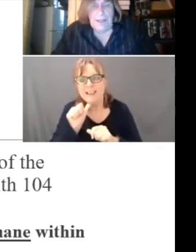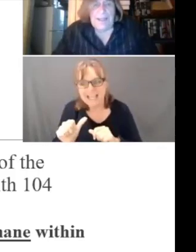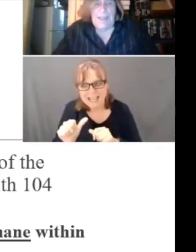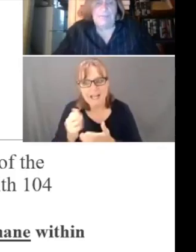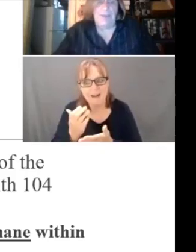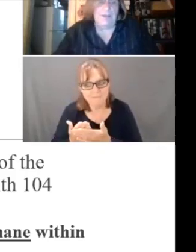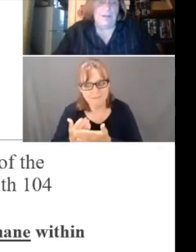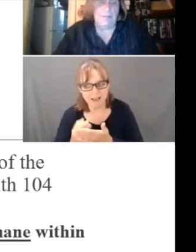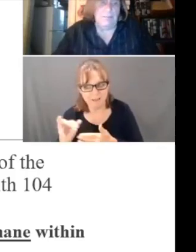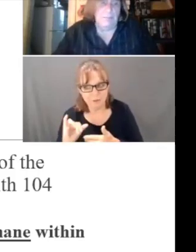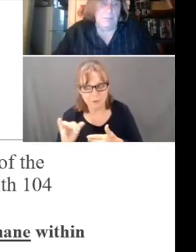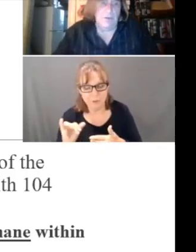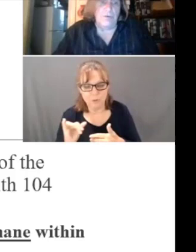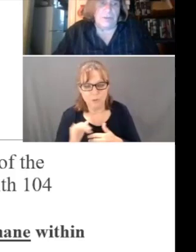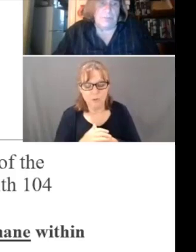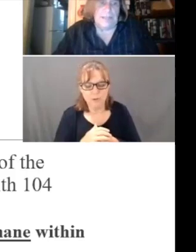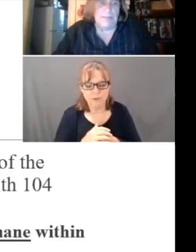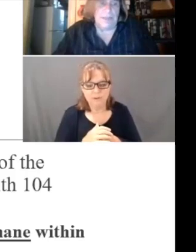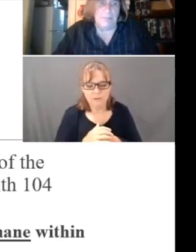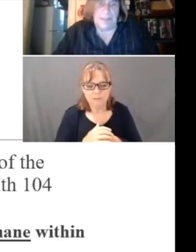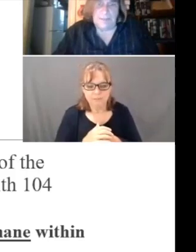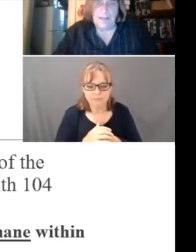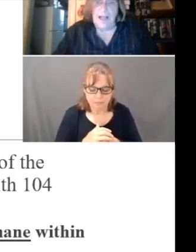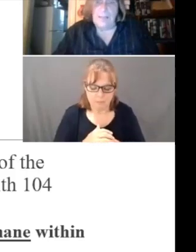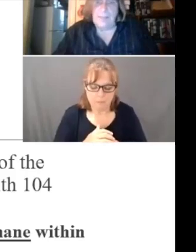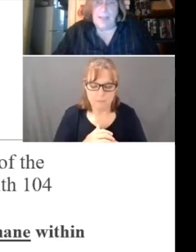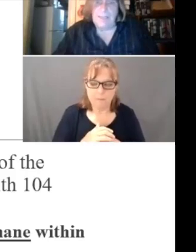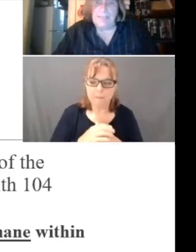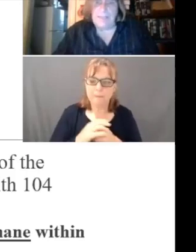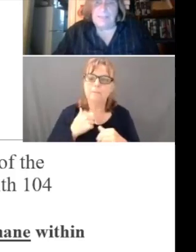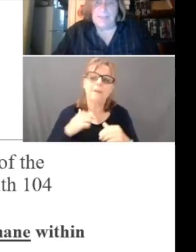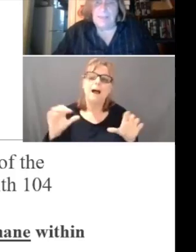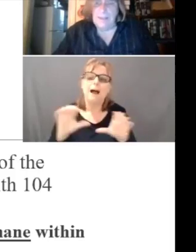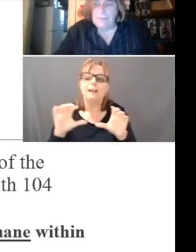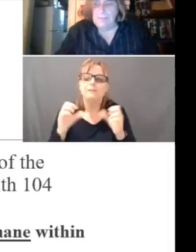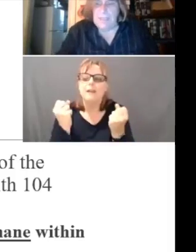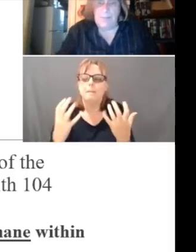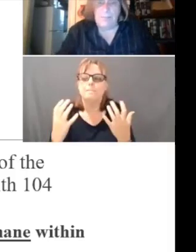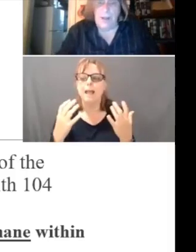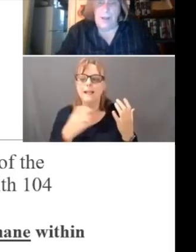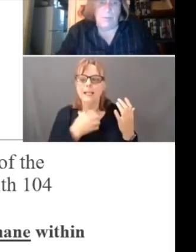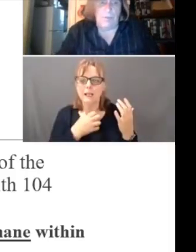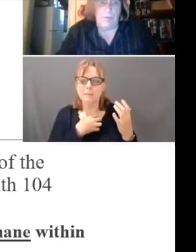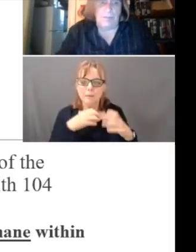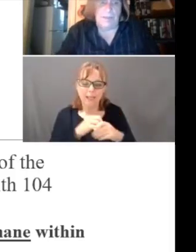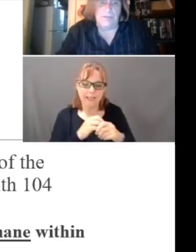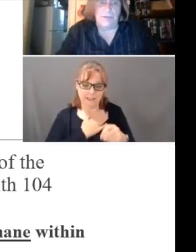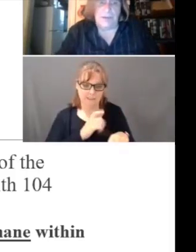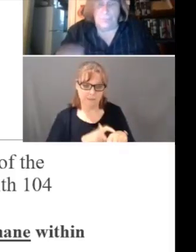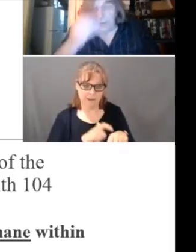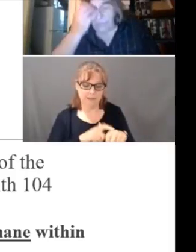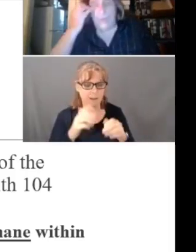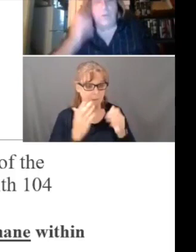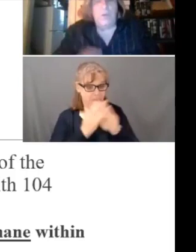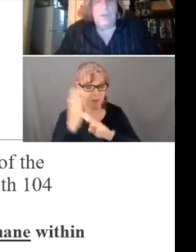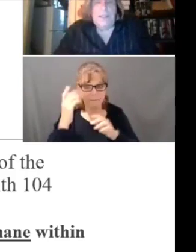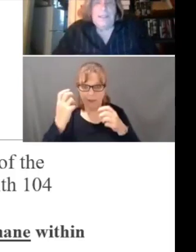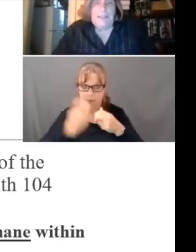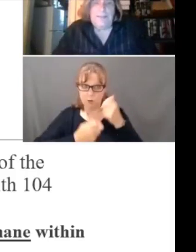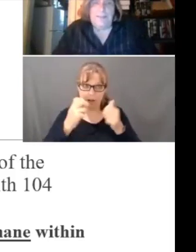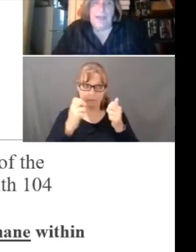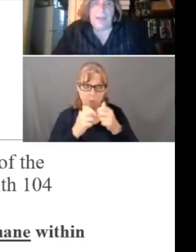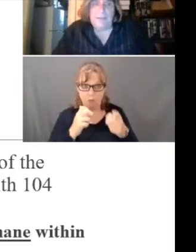I have done numerous complaints in my time. I think that the main problem with the administrative review